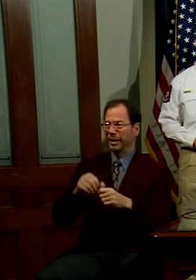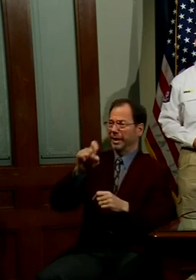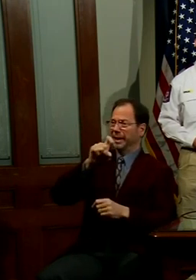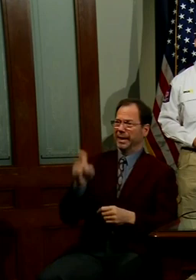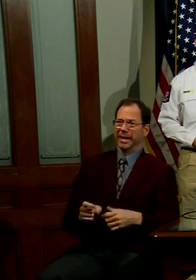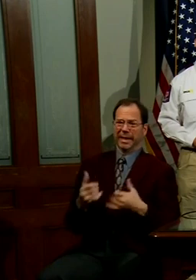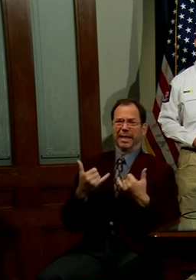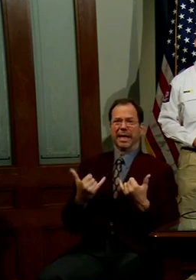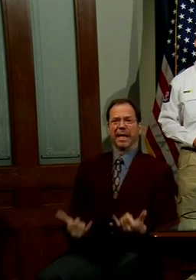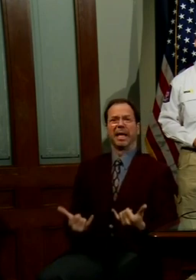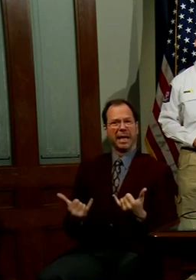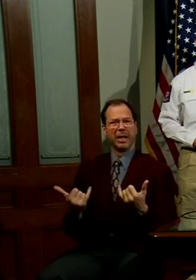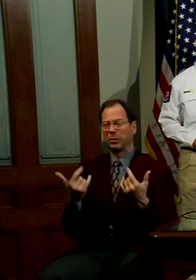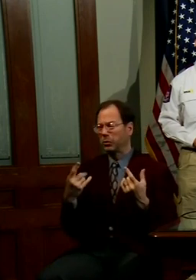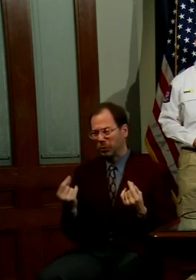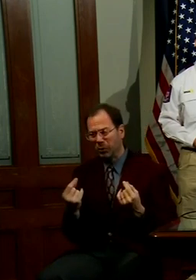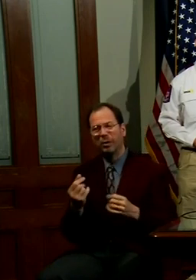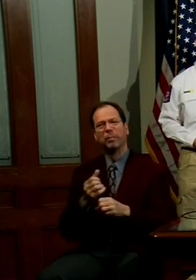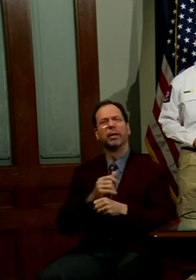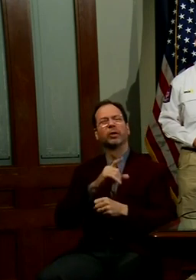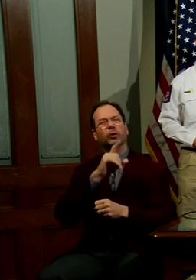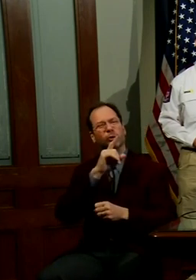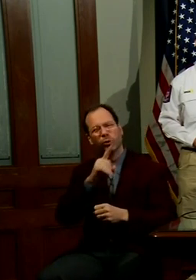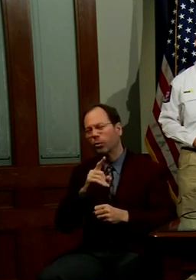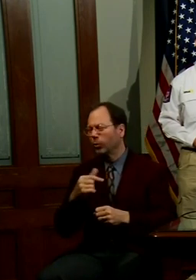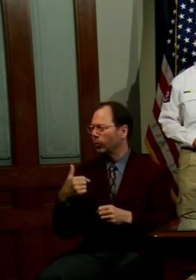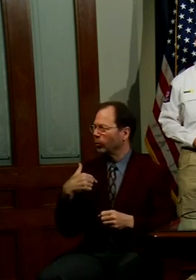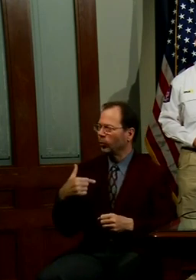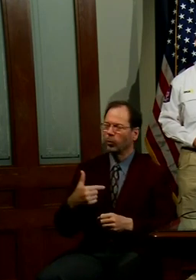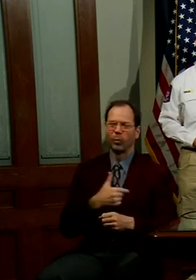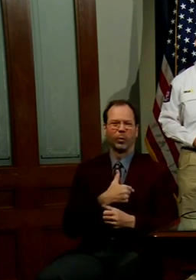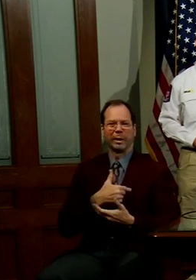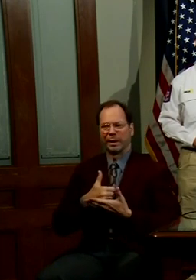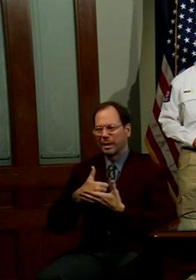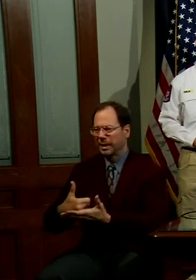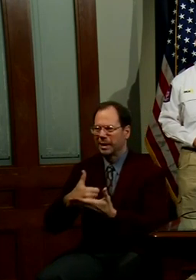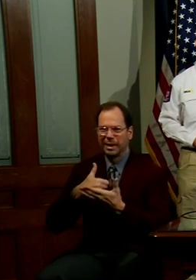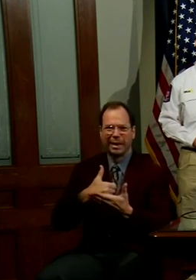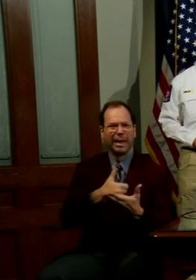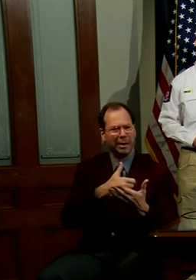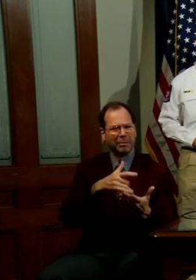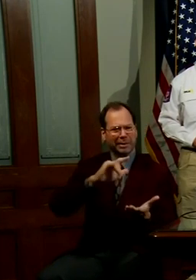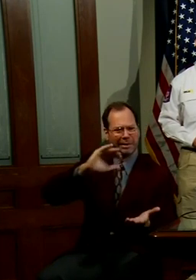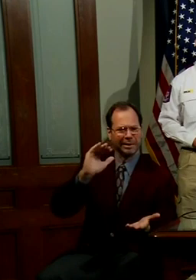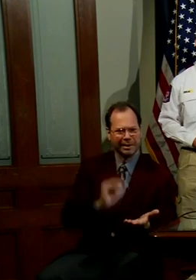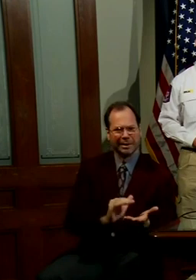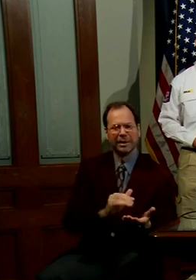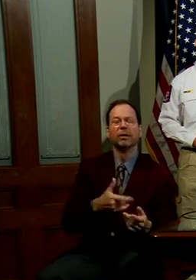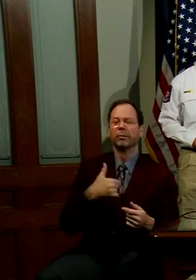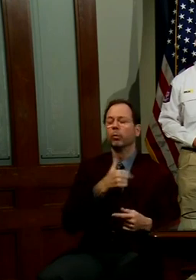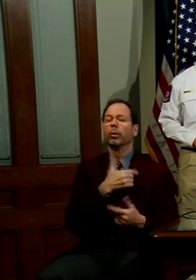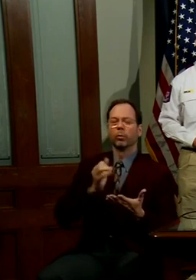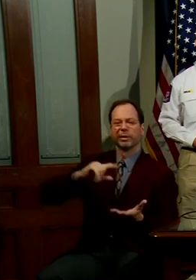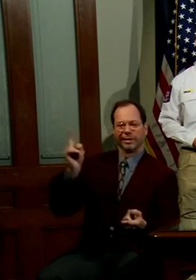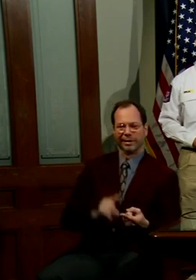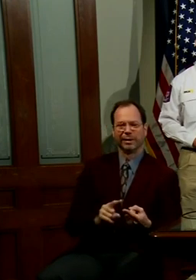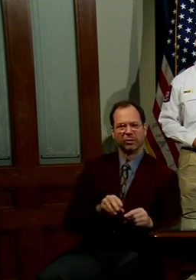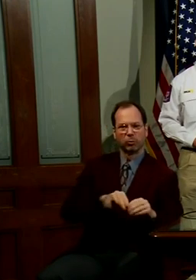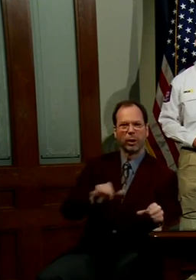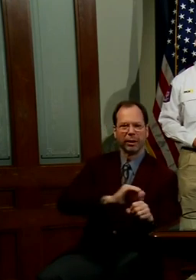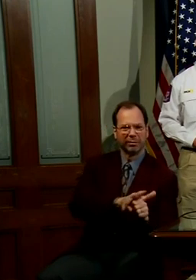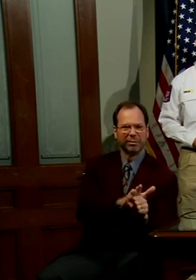right now is to ensure we're doing everything we can to reduce the spread of the coronavirus, contain it,